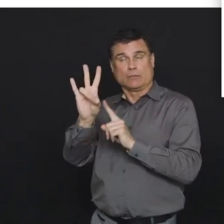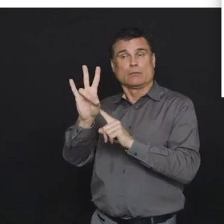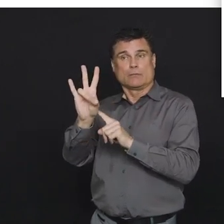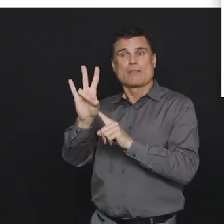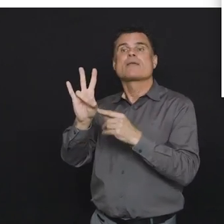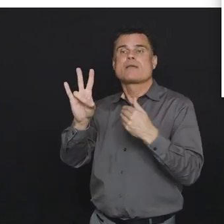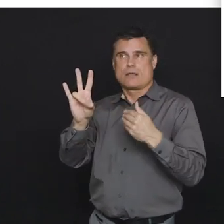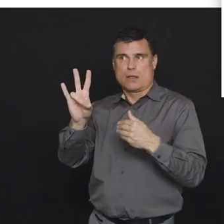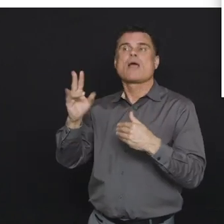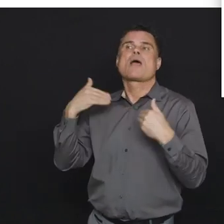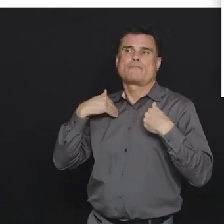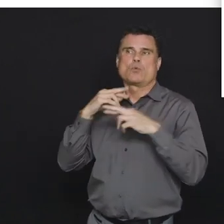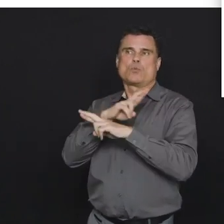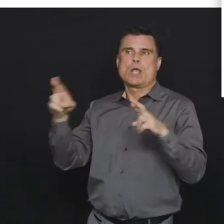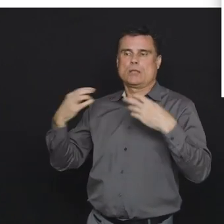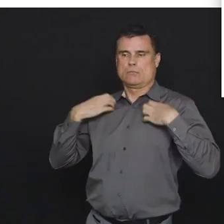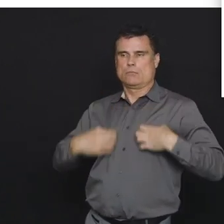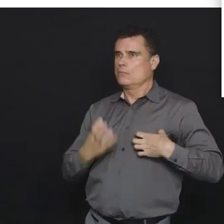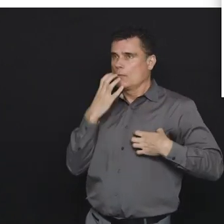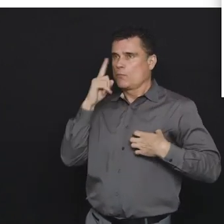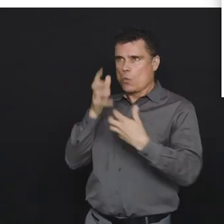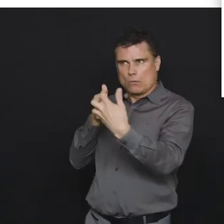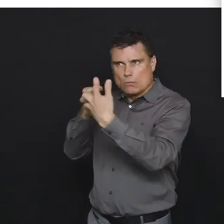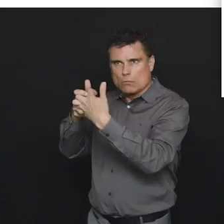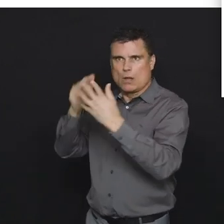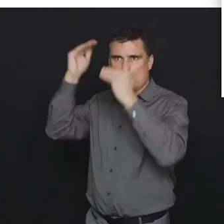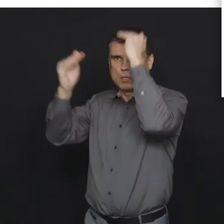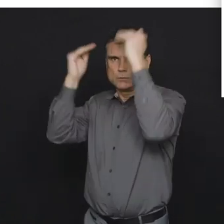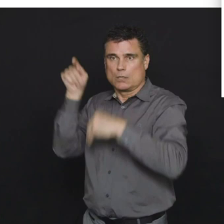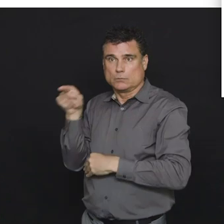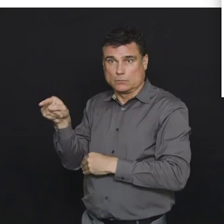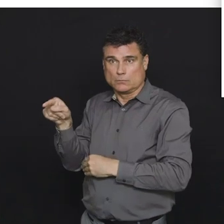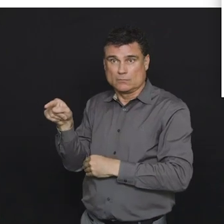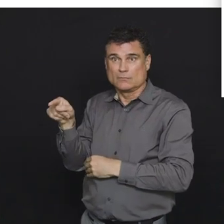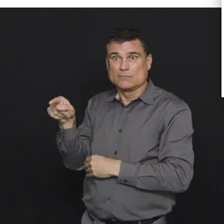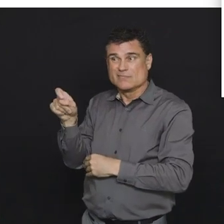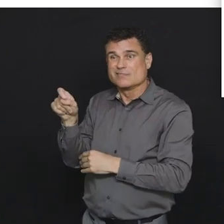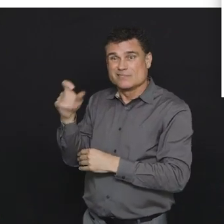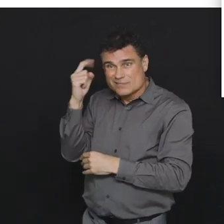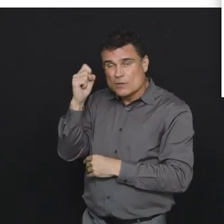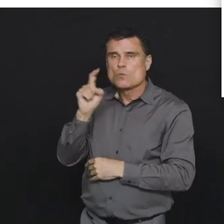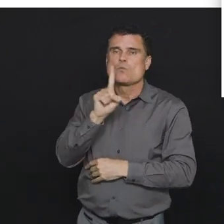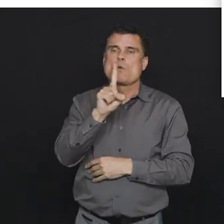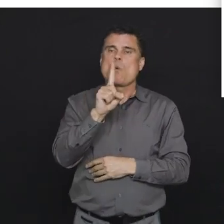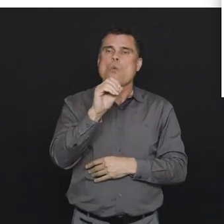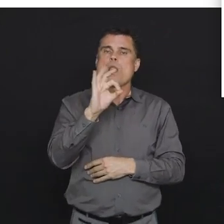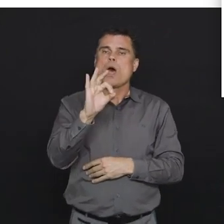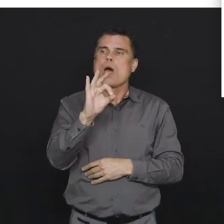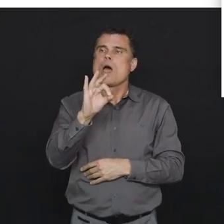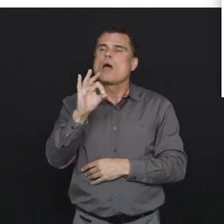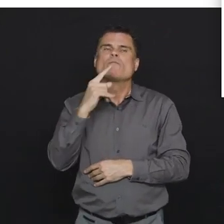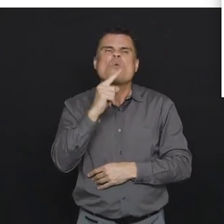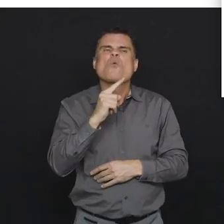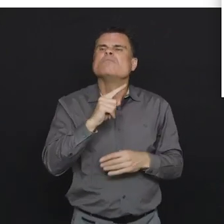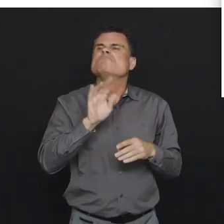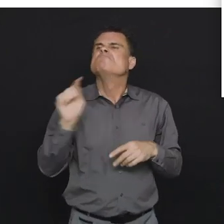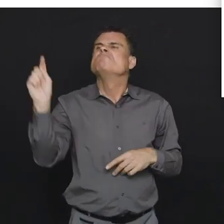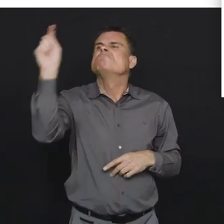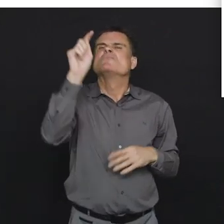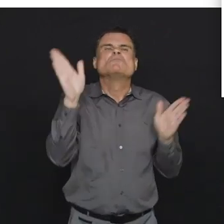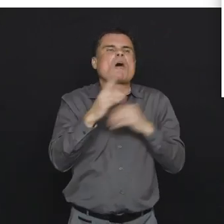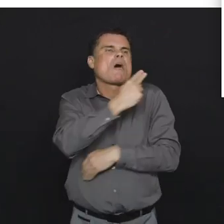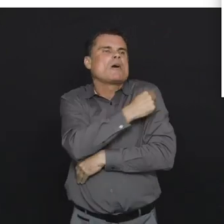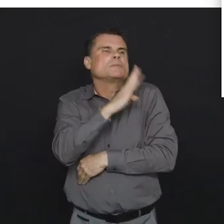457 adult critical care events. 109 of those are in